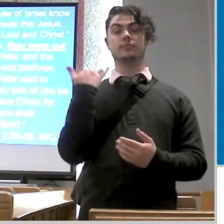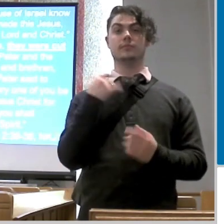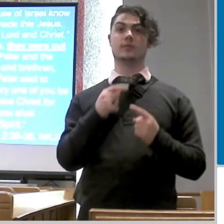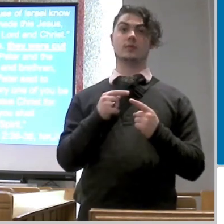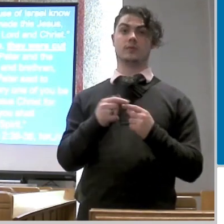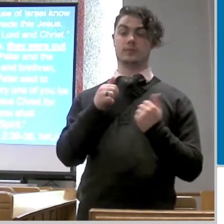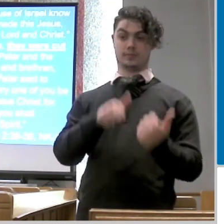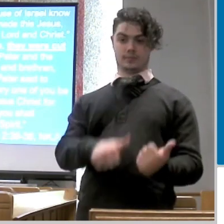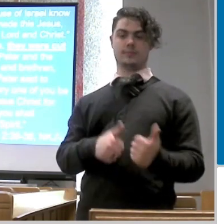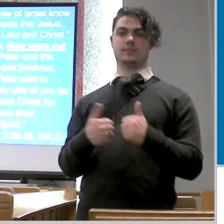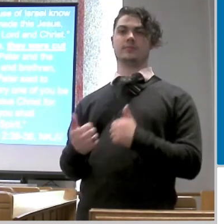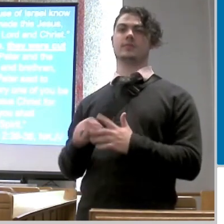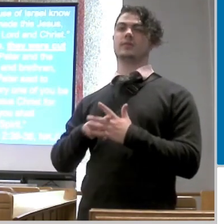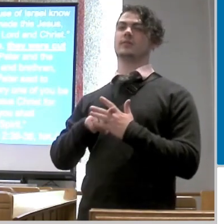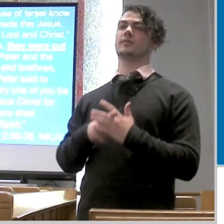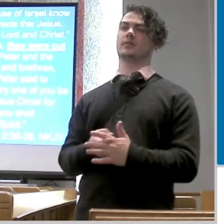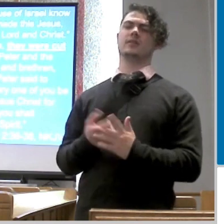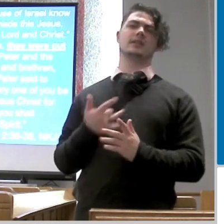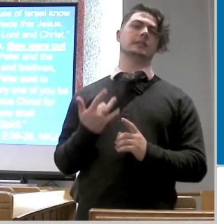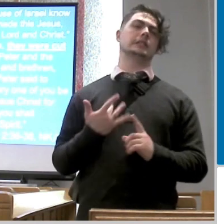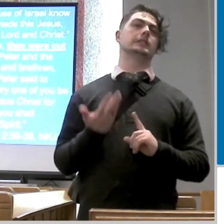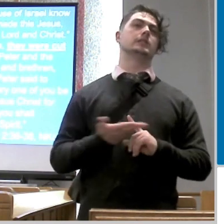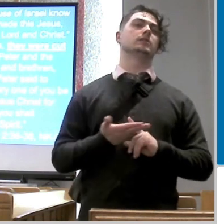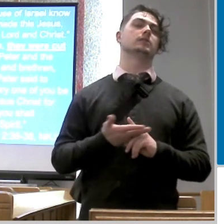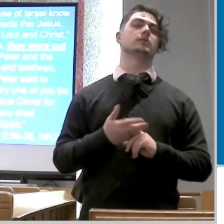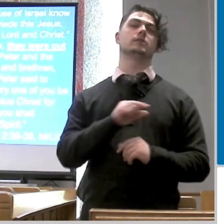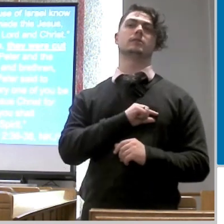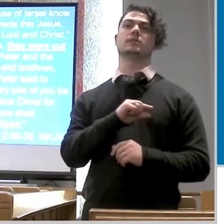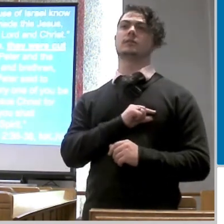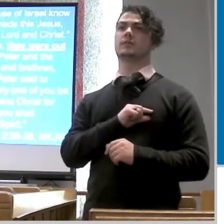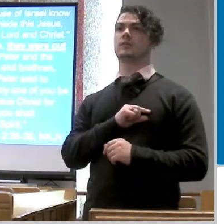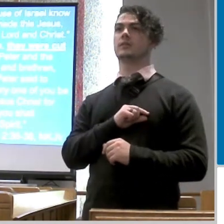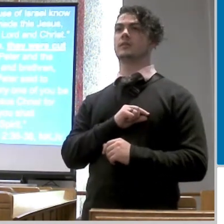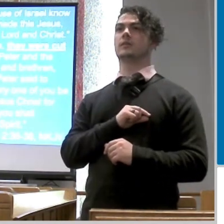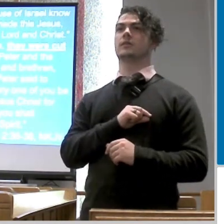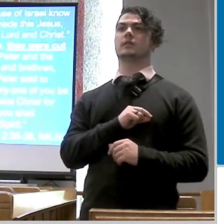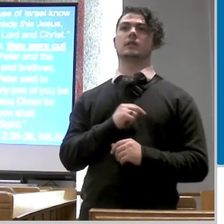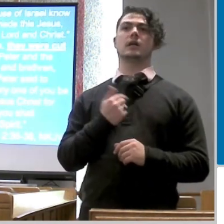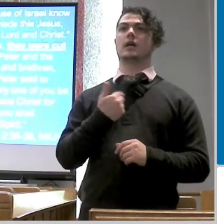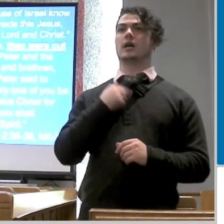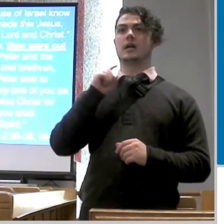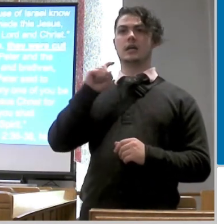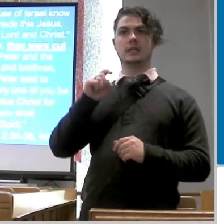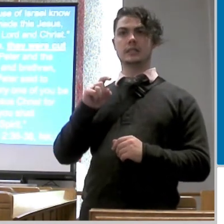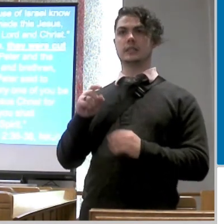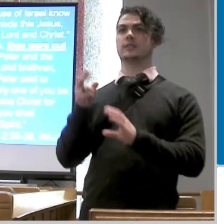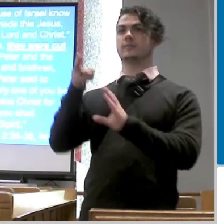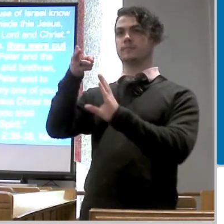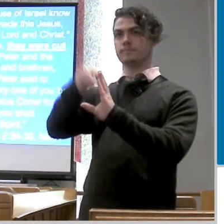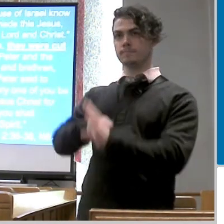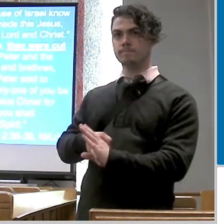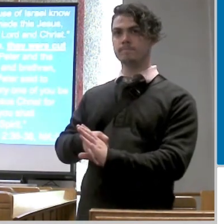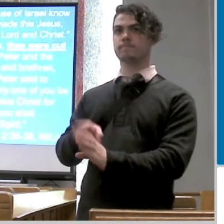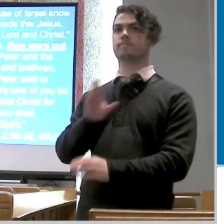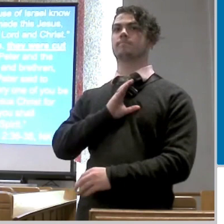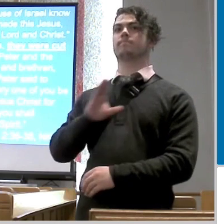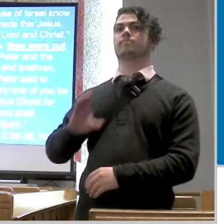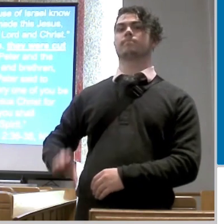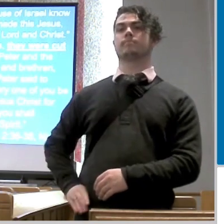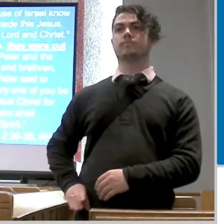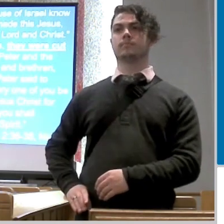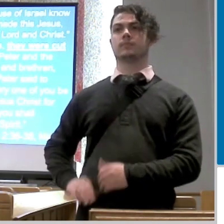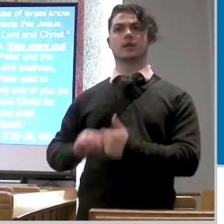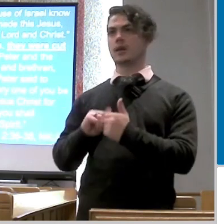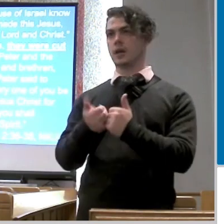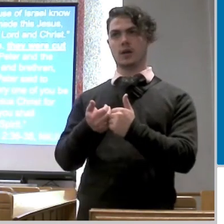guilt that you know what we are standing outside of christ and i need to stand inside christ and the way i